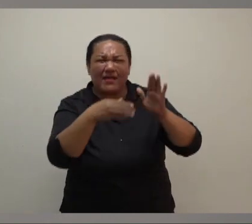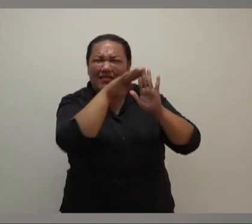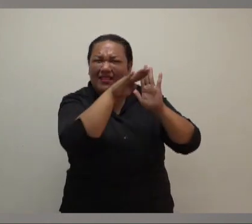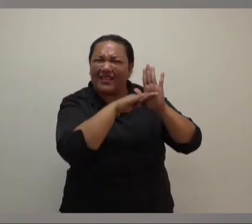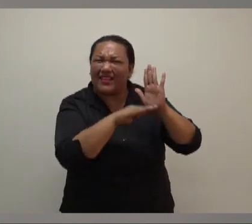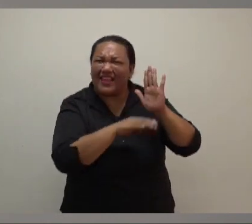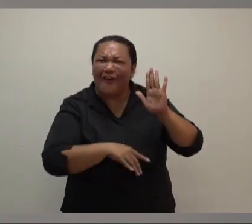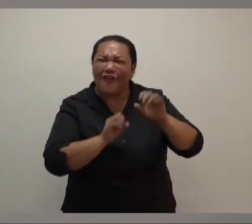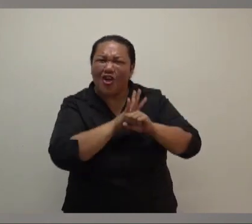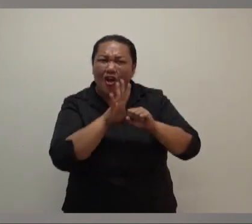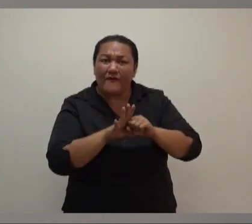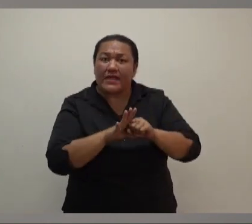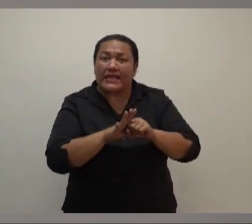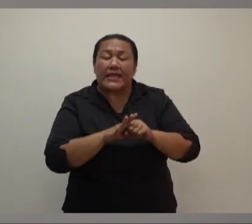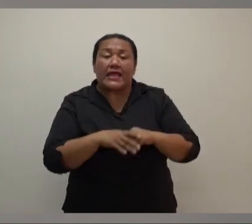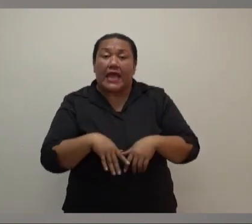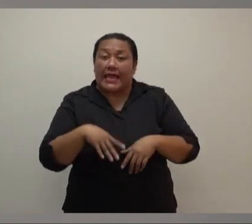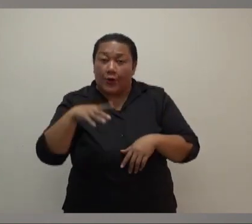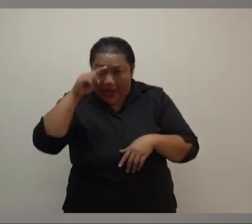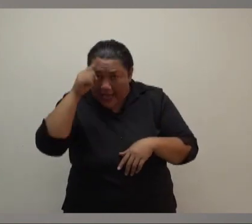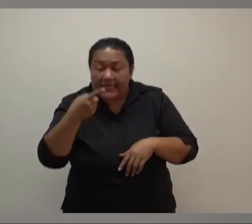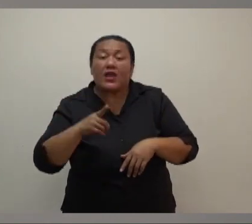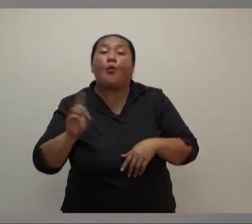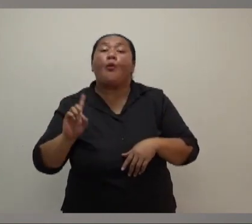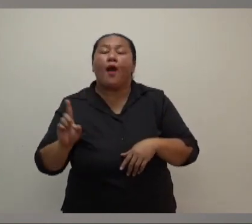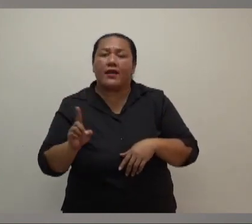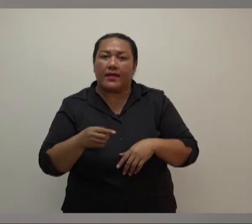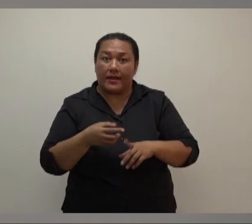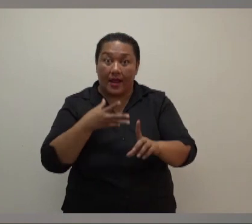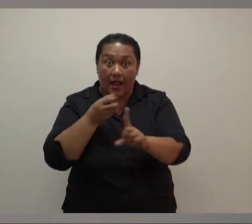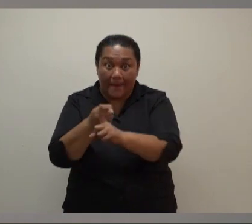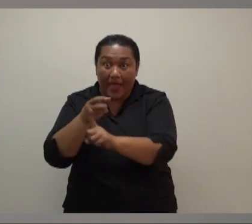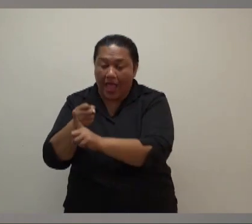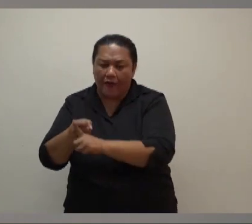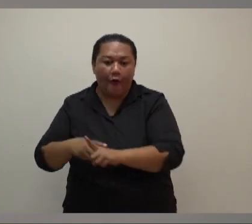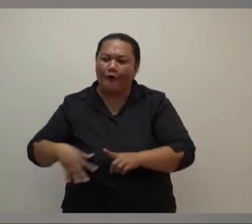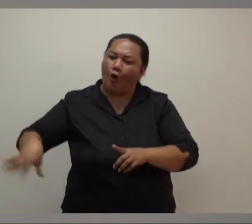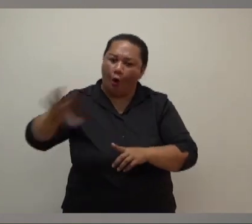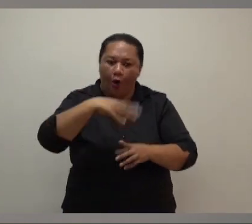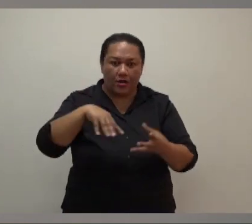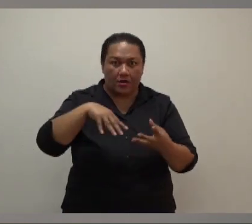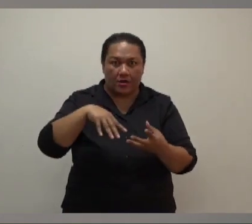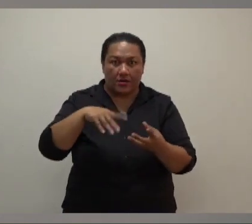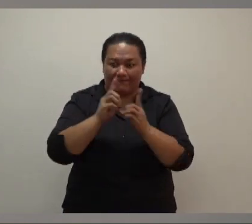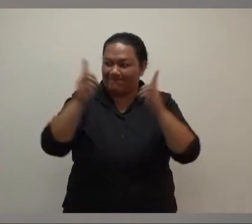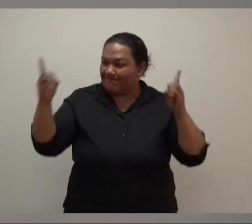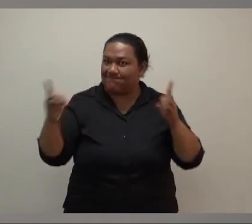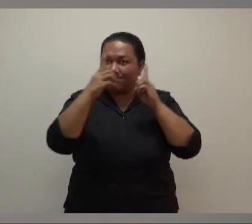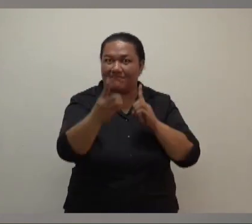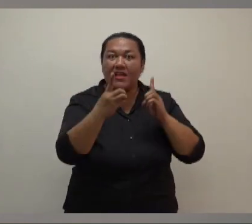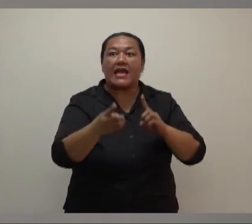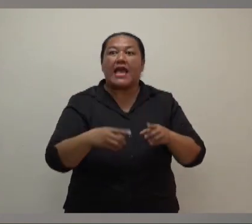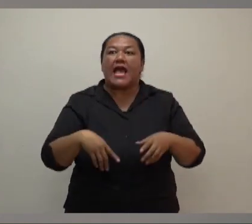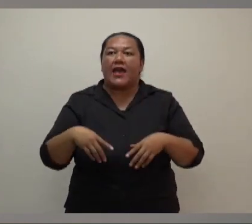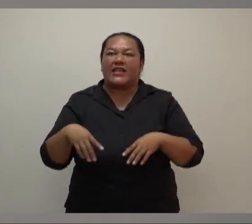We understand the impact that the social gathering restriction has had for everyone, especially for weddings and other special occasions